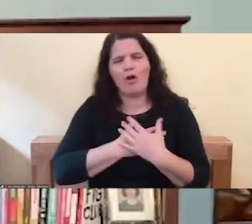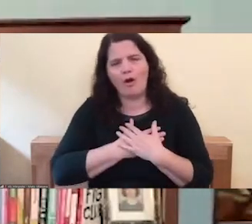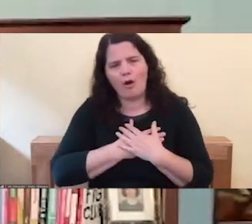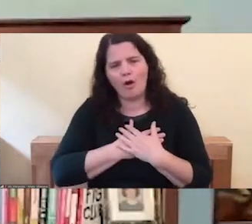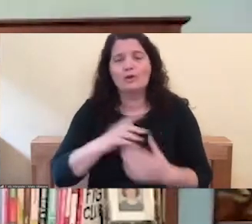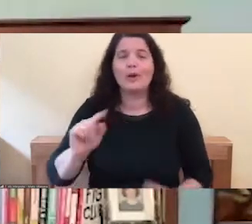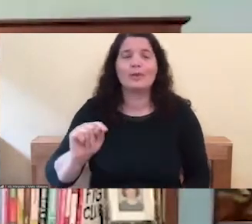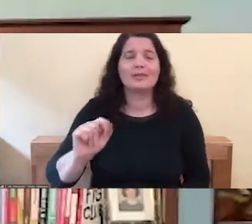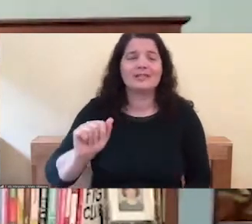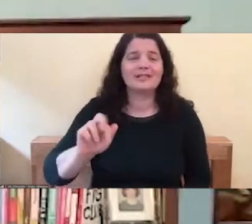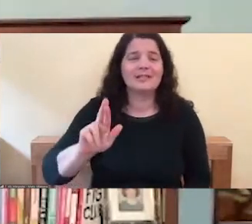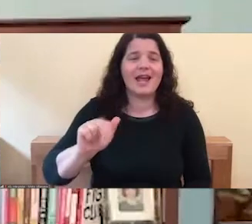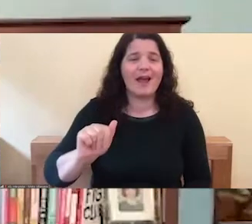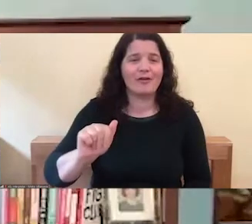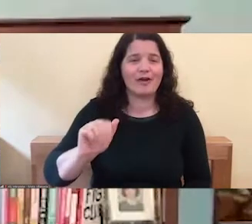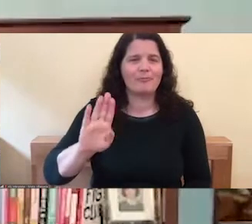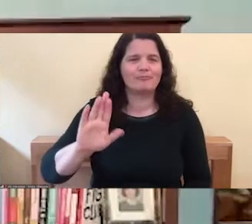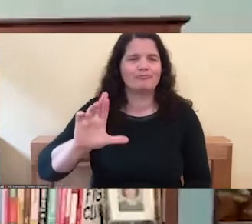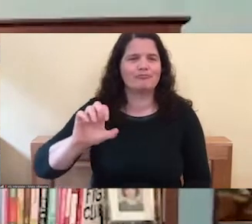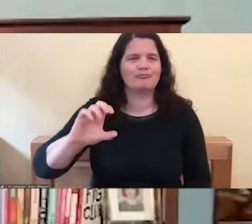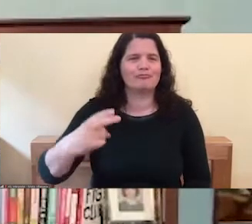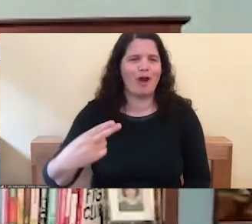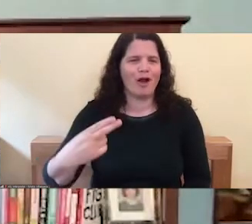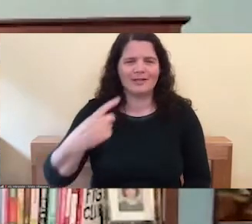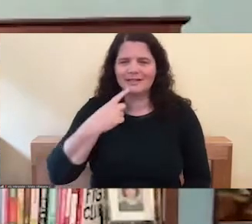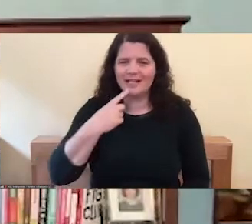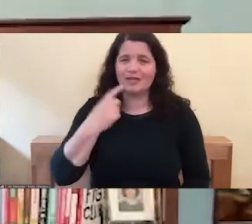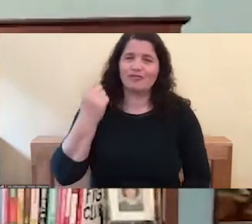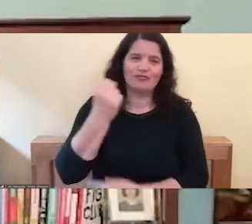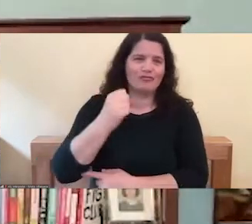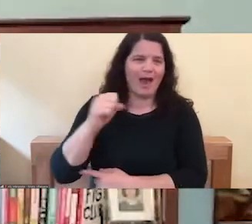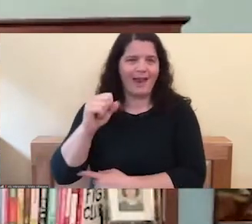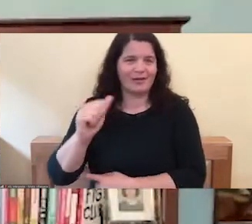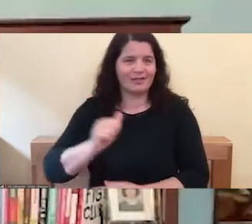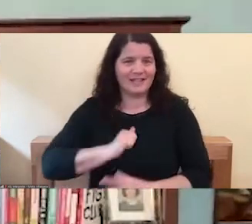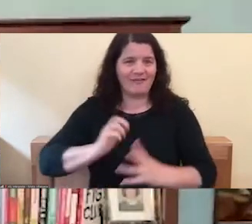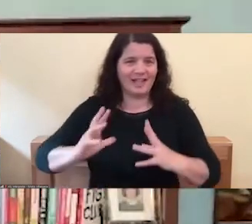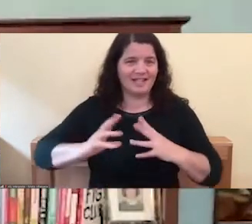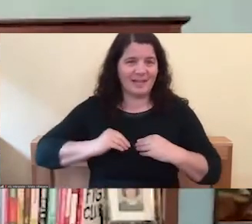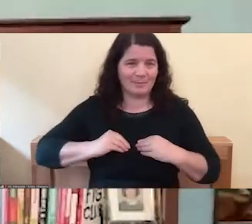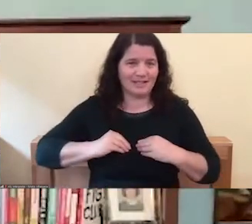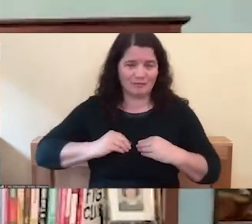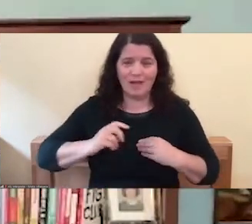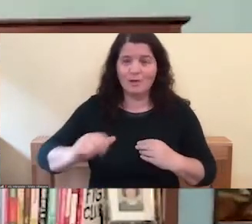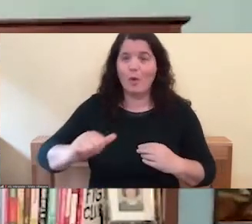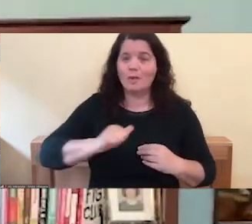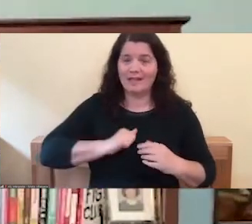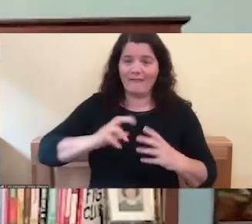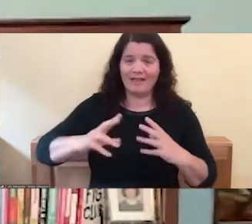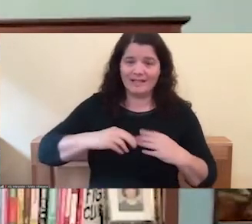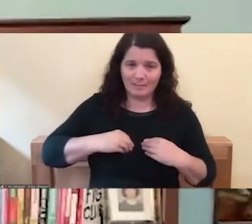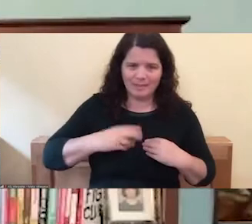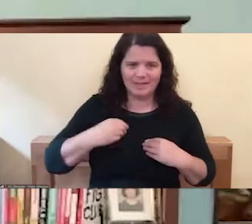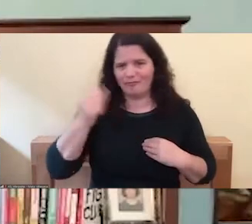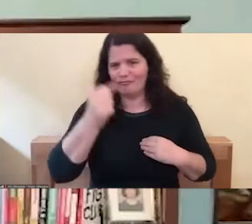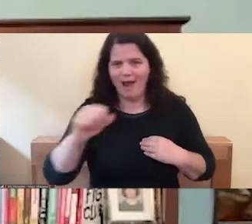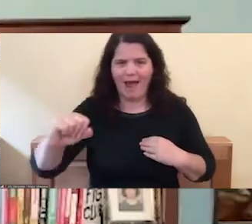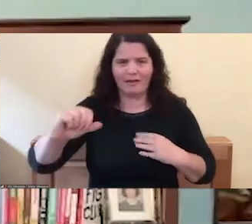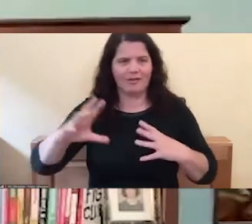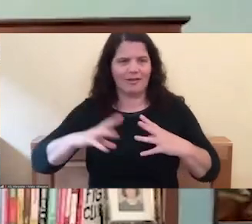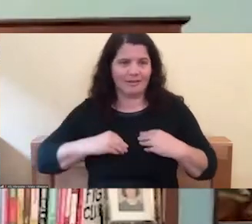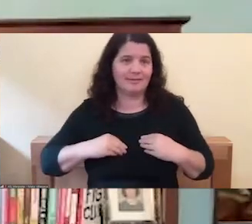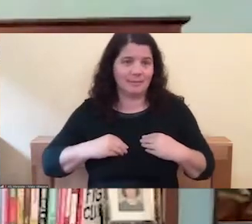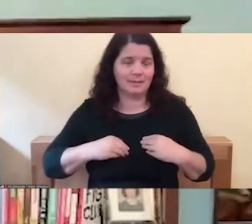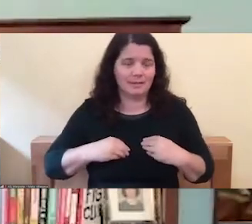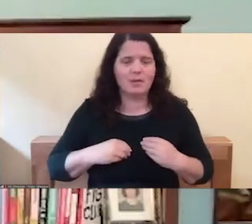calls radical self-acceptance, not only self-acceptance, but radical acceptance in general. So the ability to